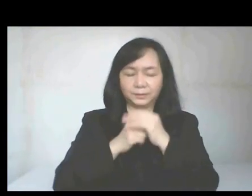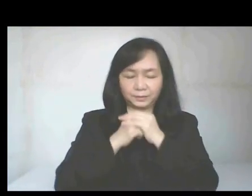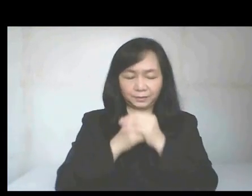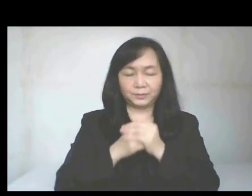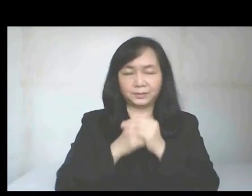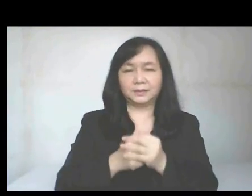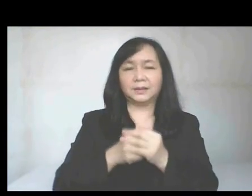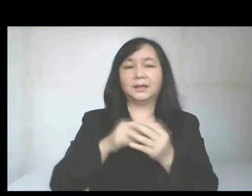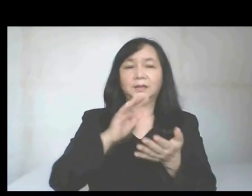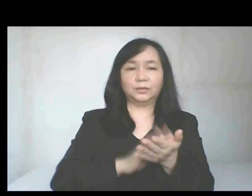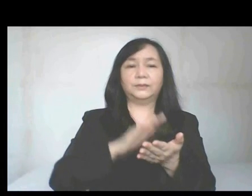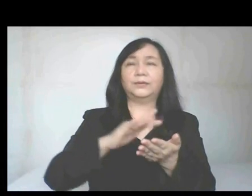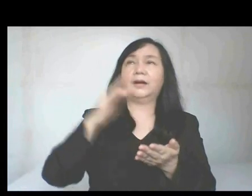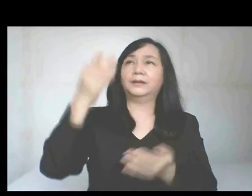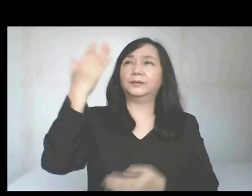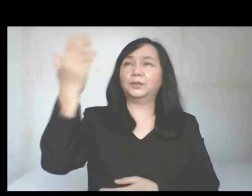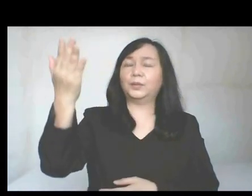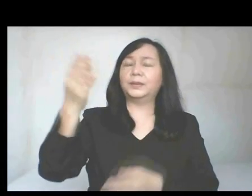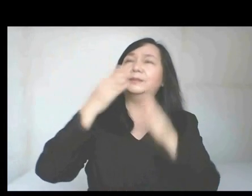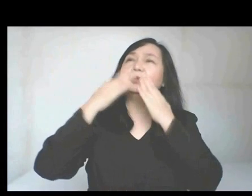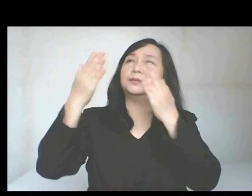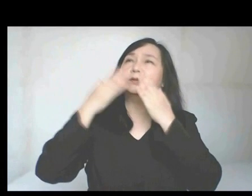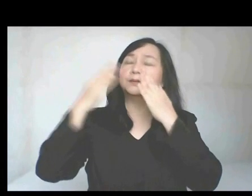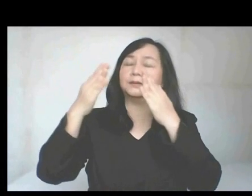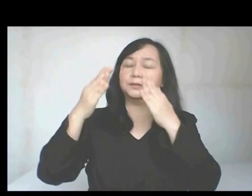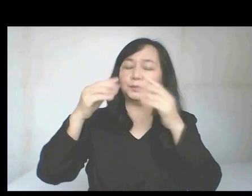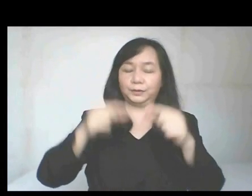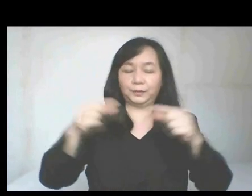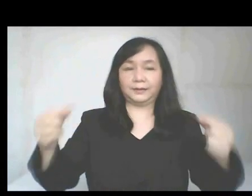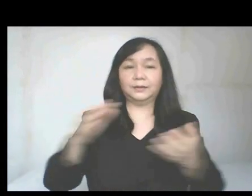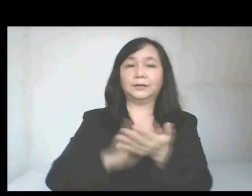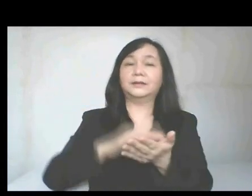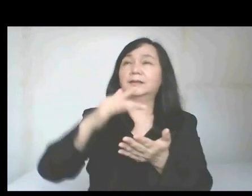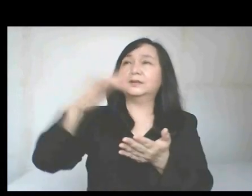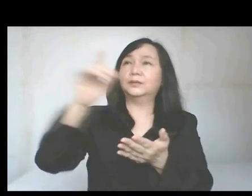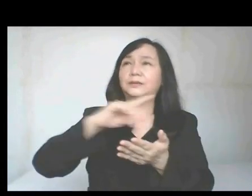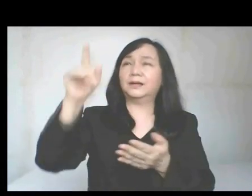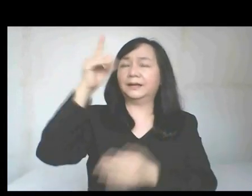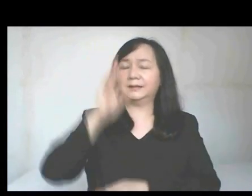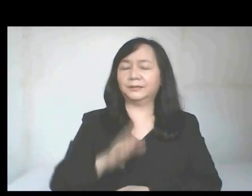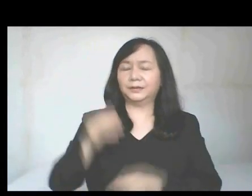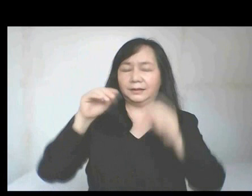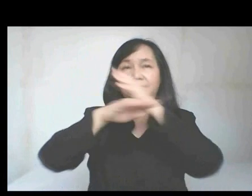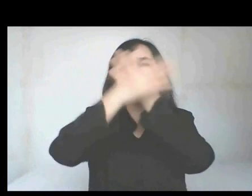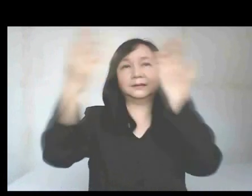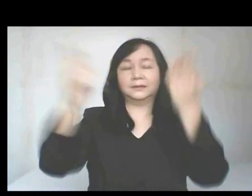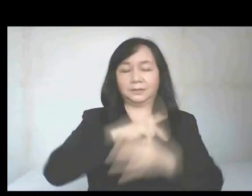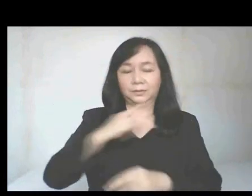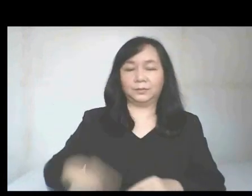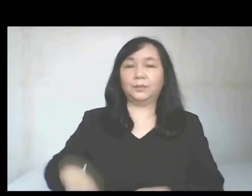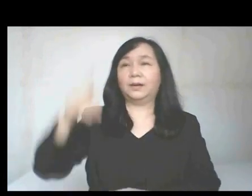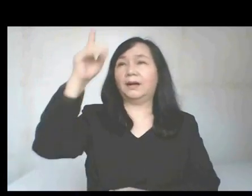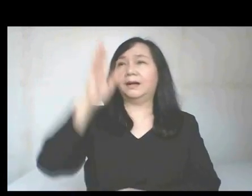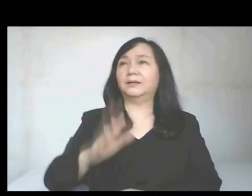we adore you, we glorify you, we give you thanks for your great glory. Lord God, Heavenly King,